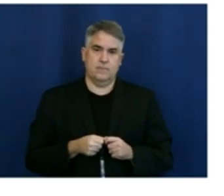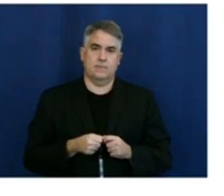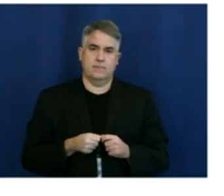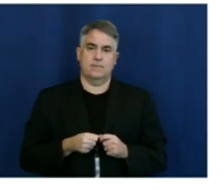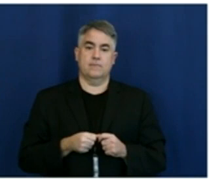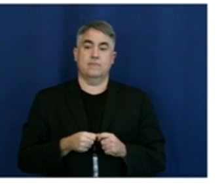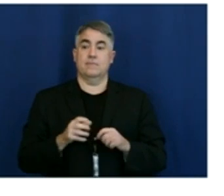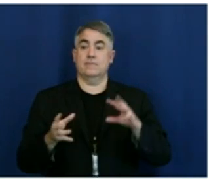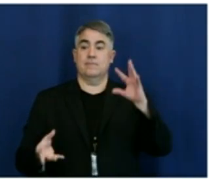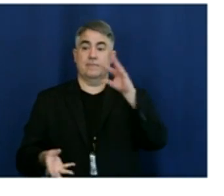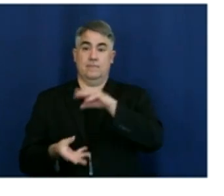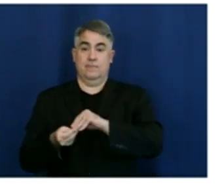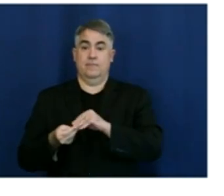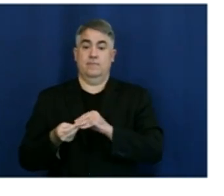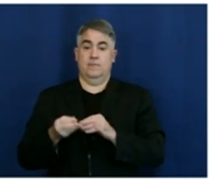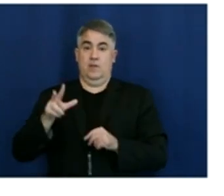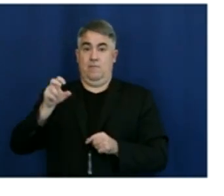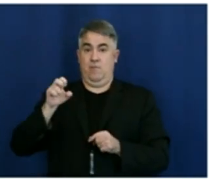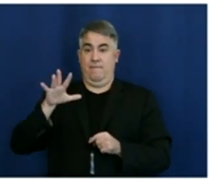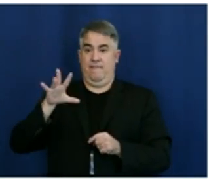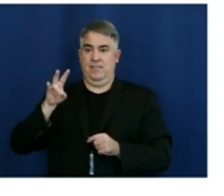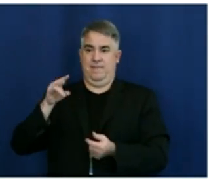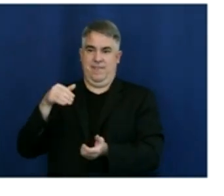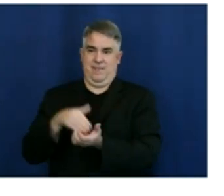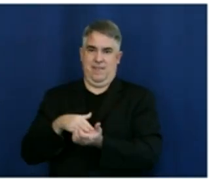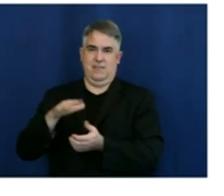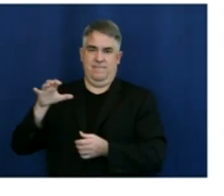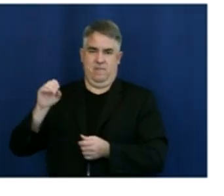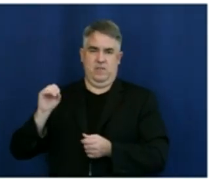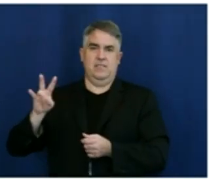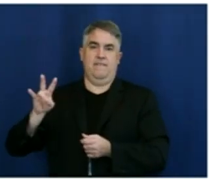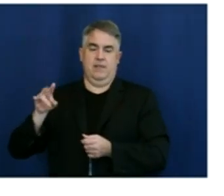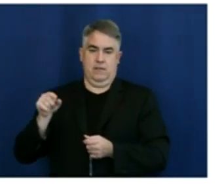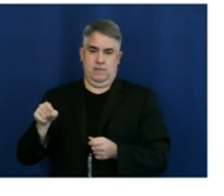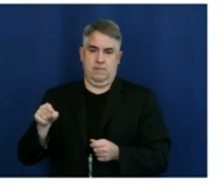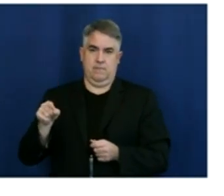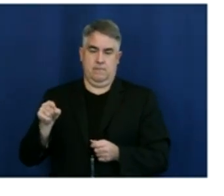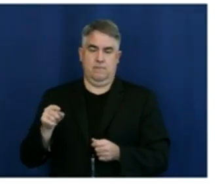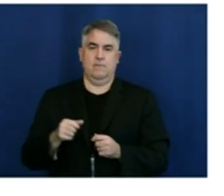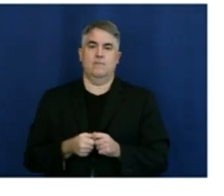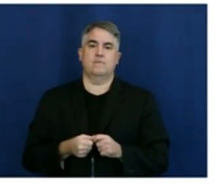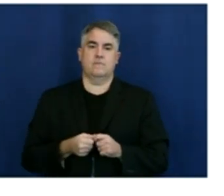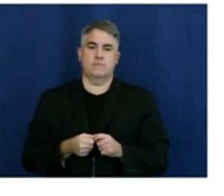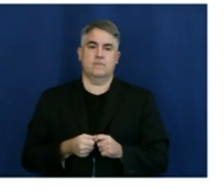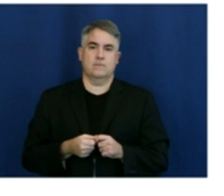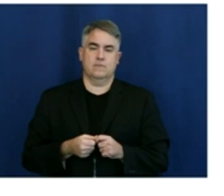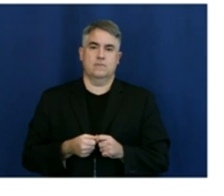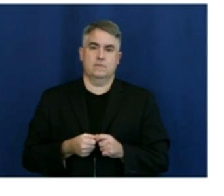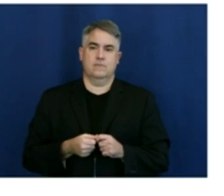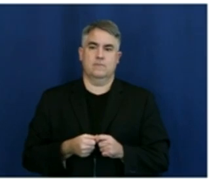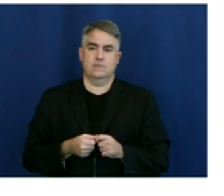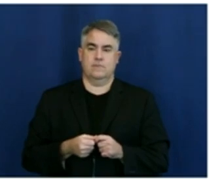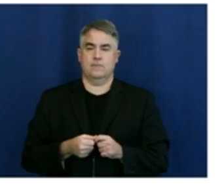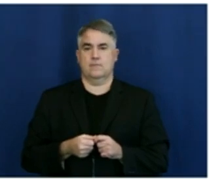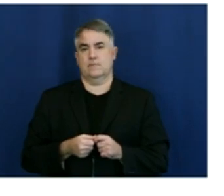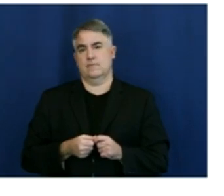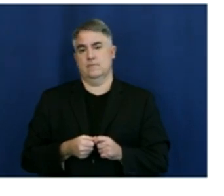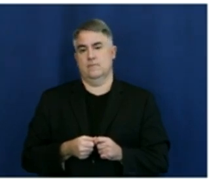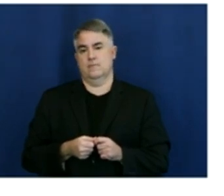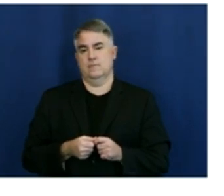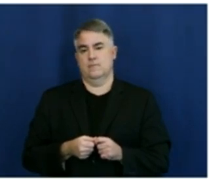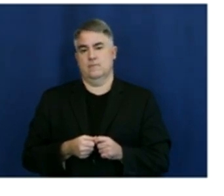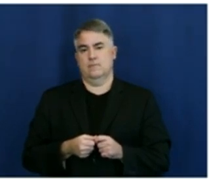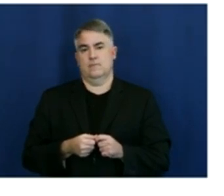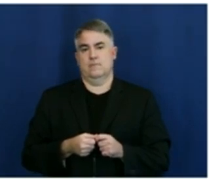total dosages. We know the state database has us over 380,000. We know that the number is